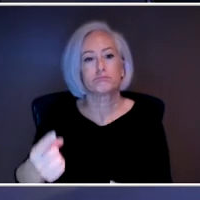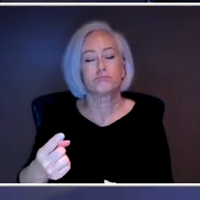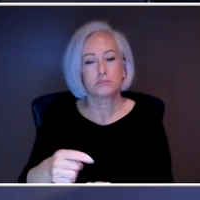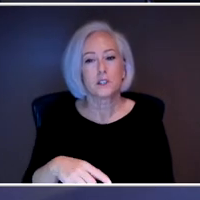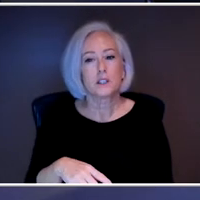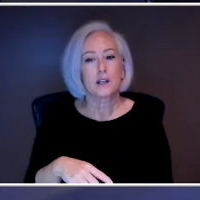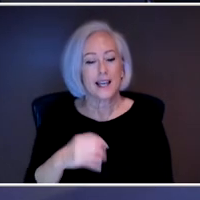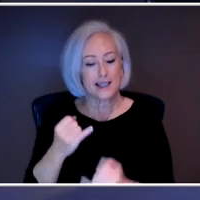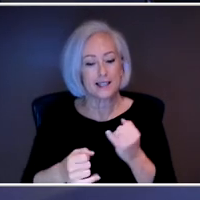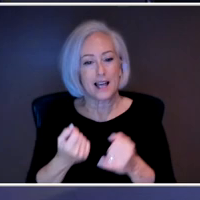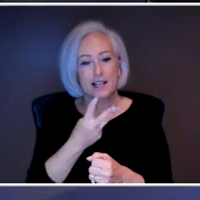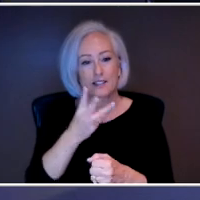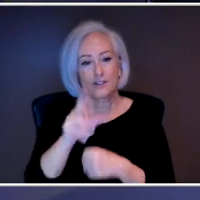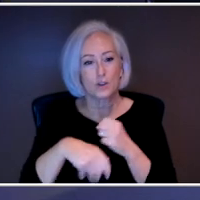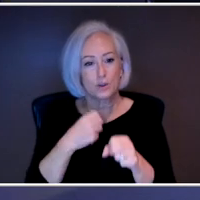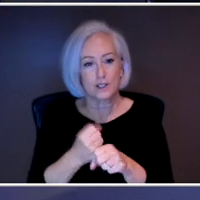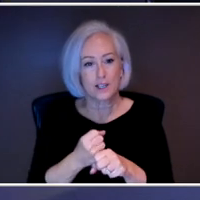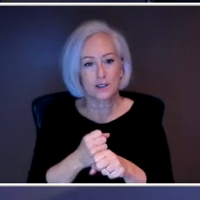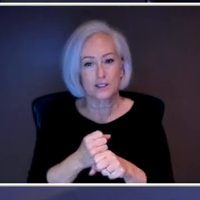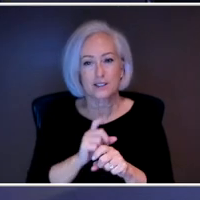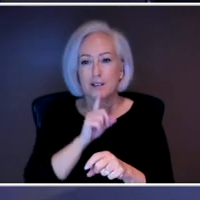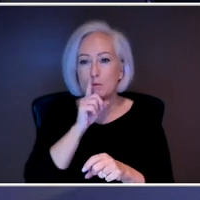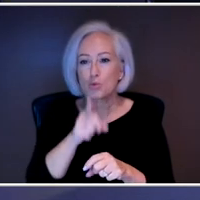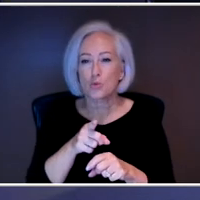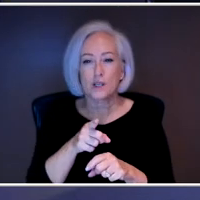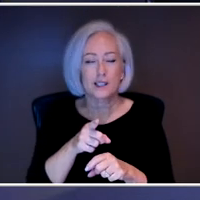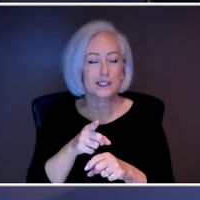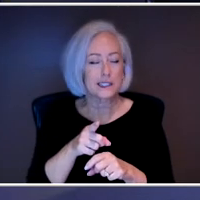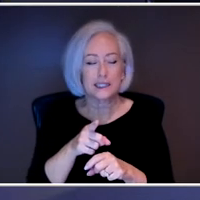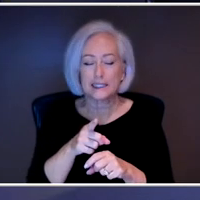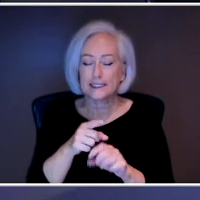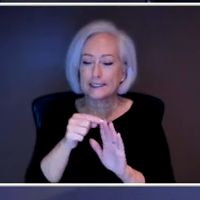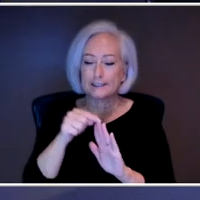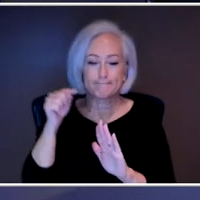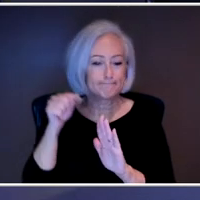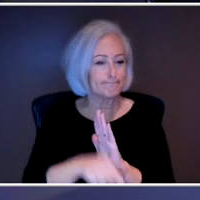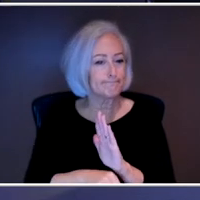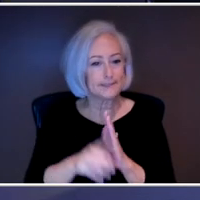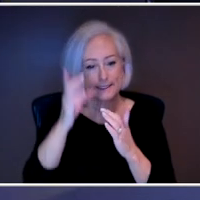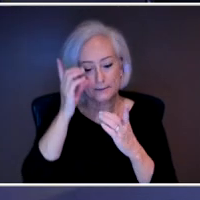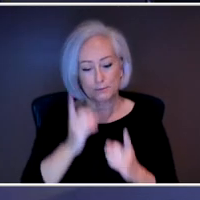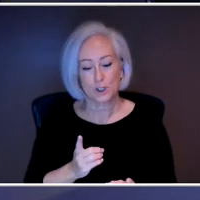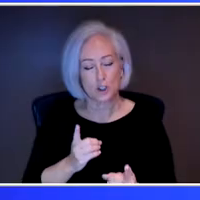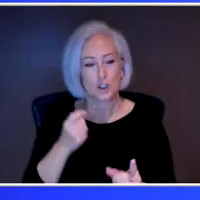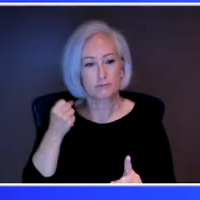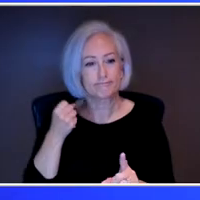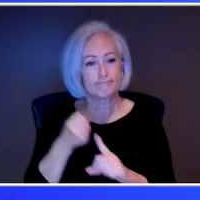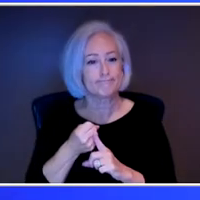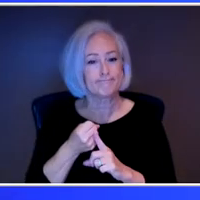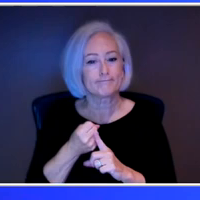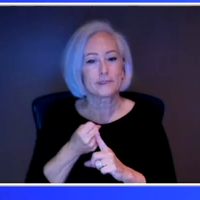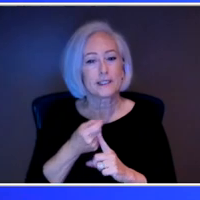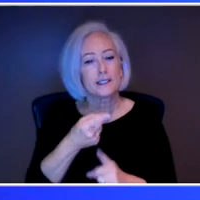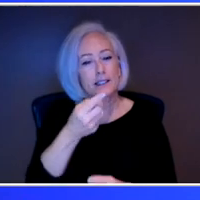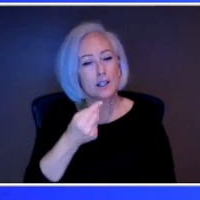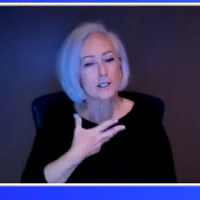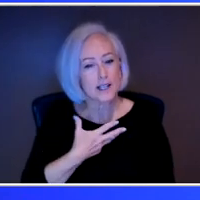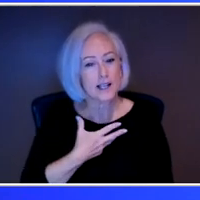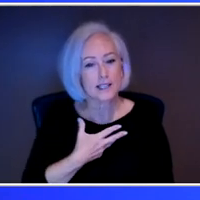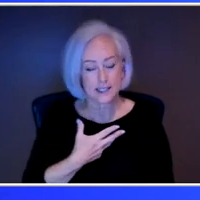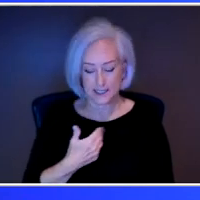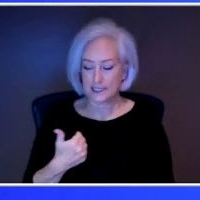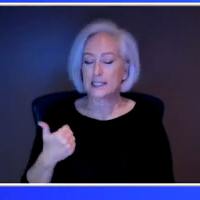of years that there really have been some rock bottoms. What can you share about that? I had some trauma happen.